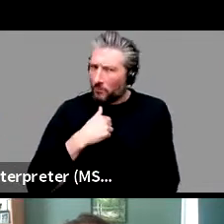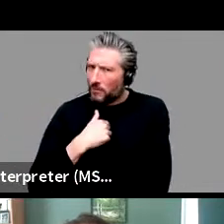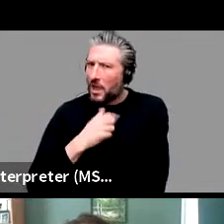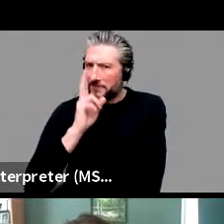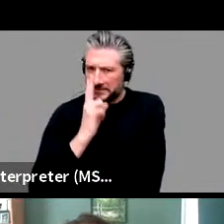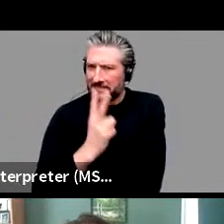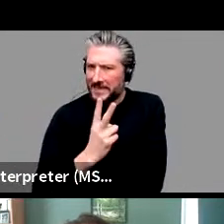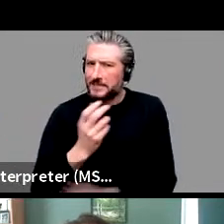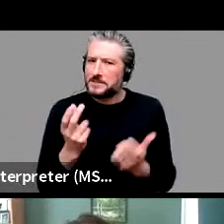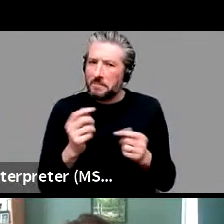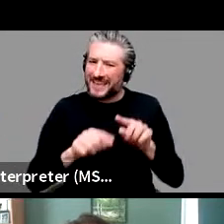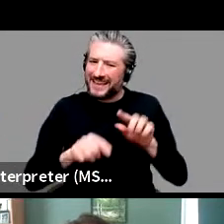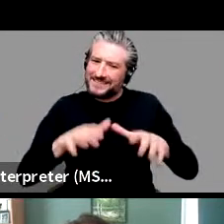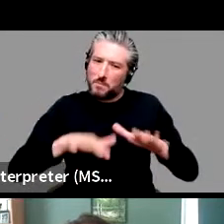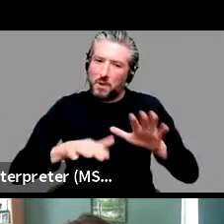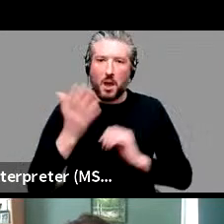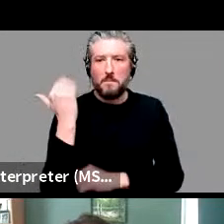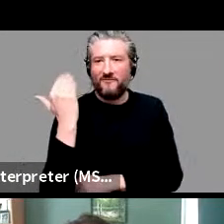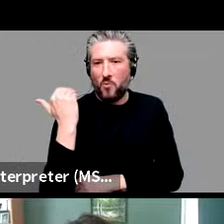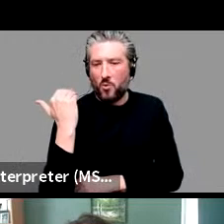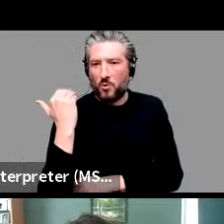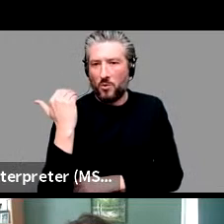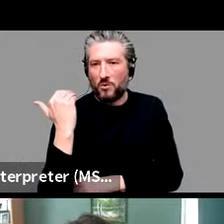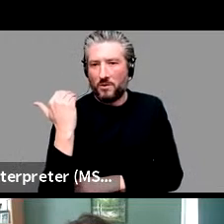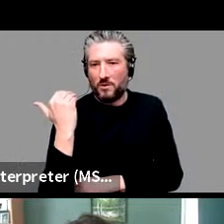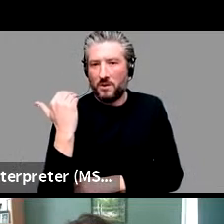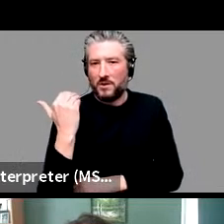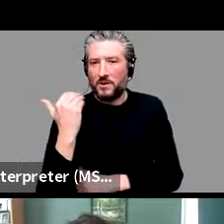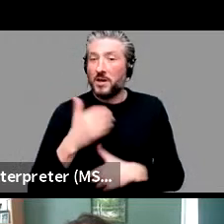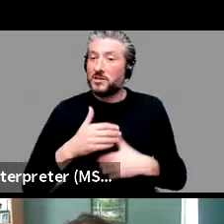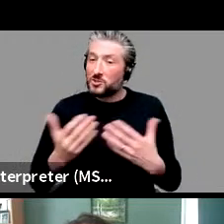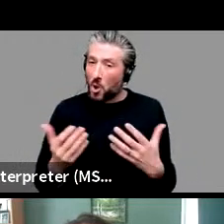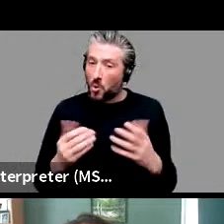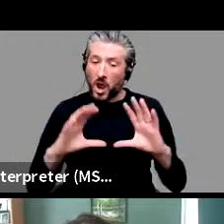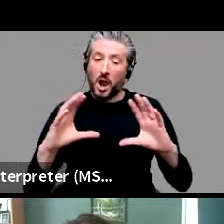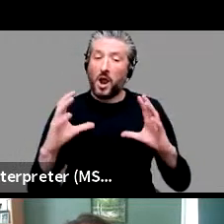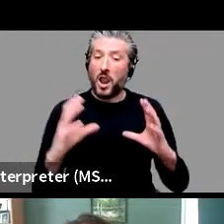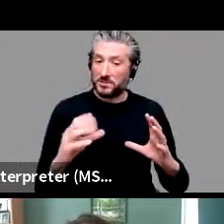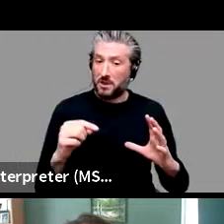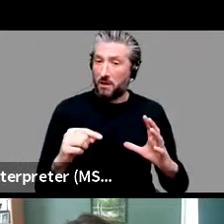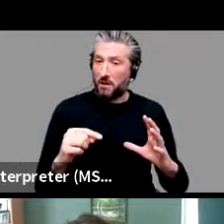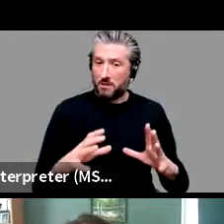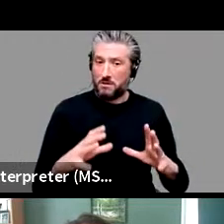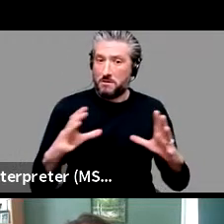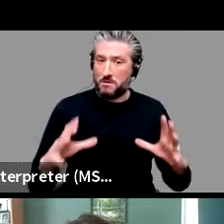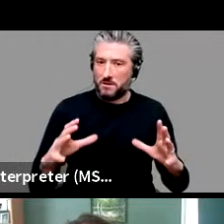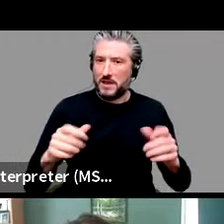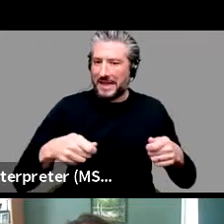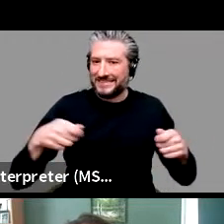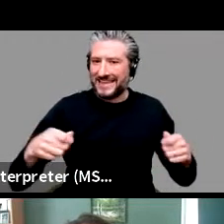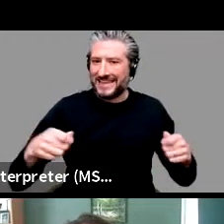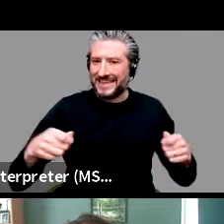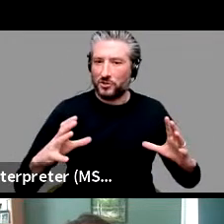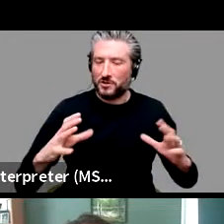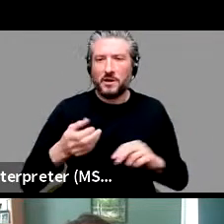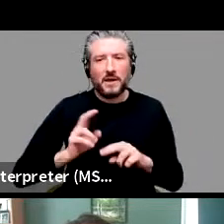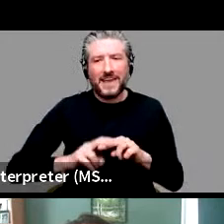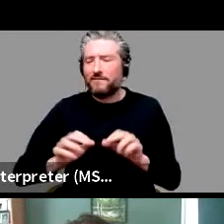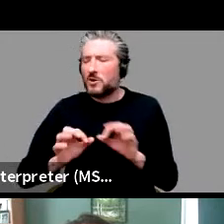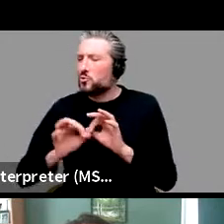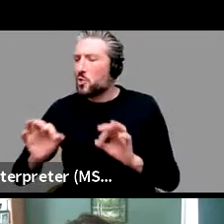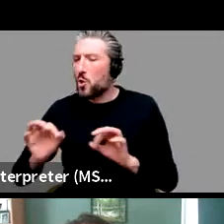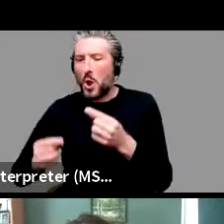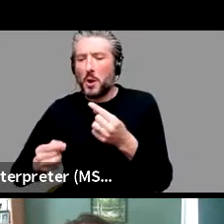the cluster that you've witnessed has been extended. And now if you don't have a competing alternative, like, you know, the